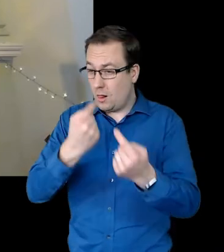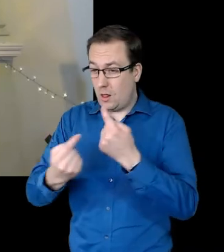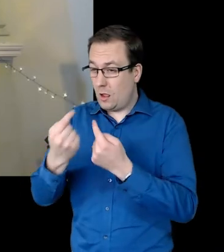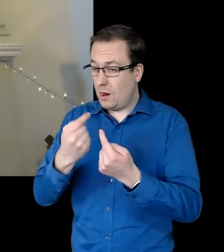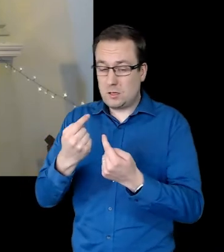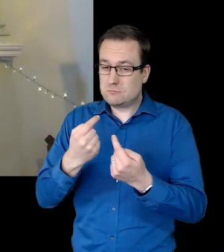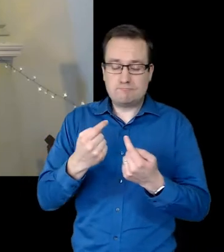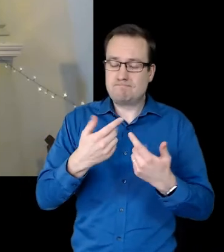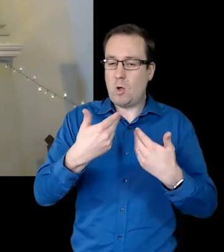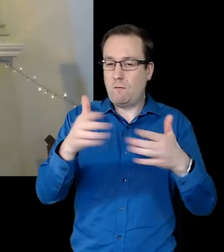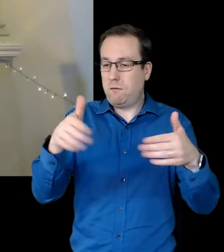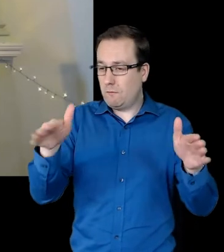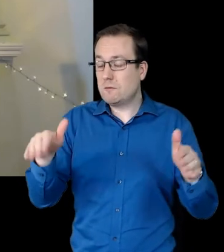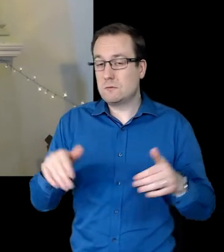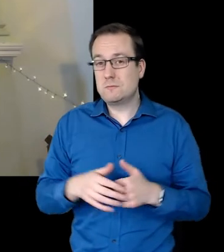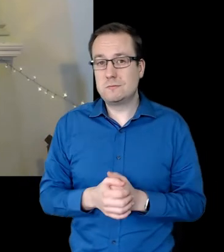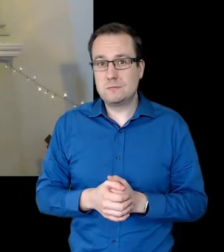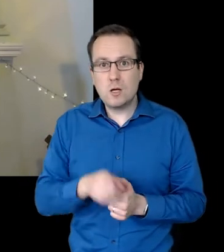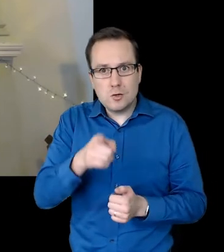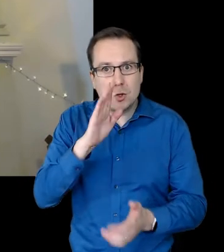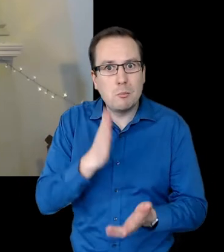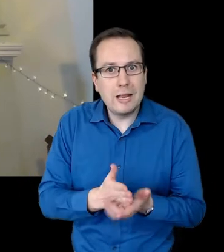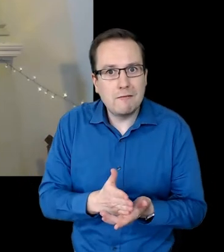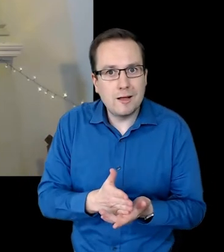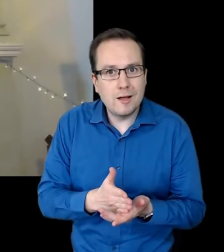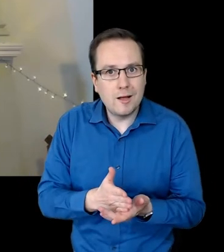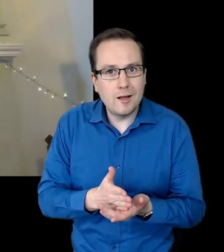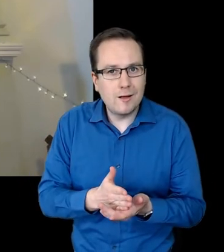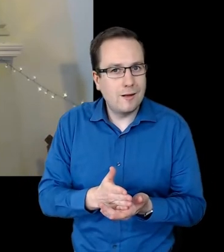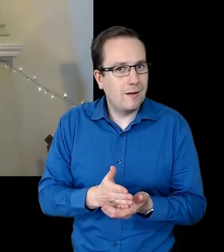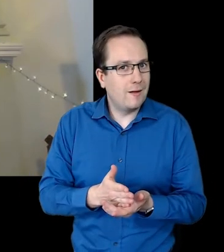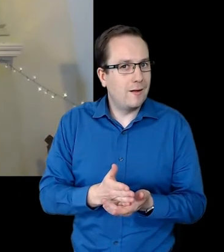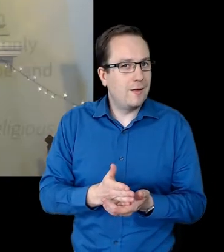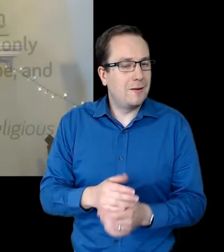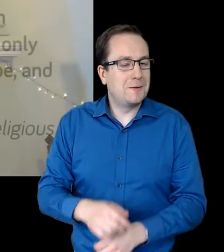Do you believe this? Do you you believe this?